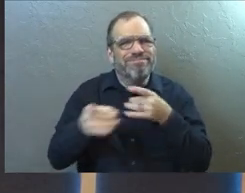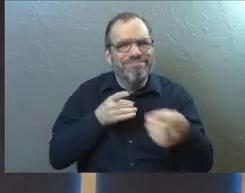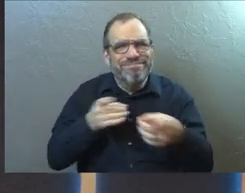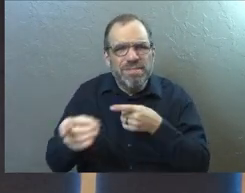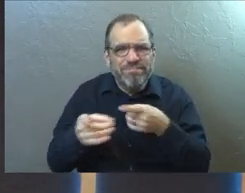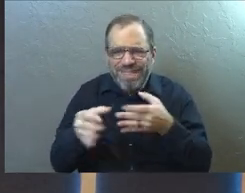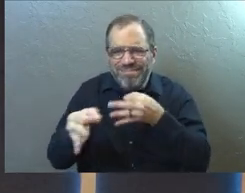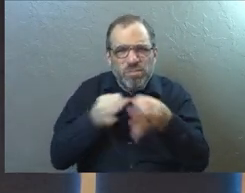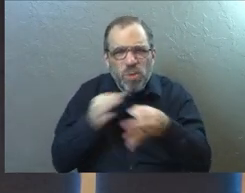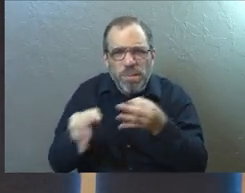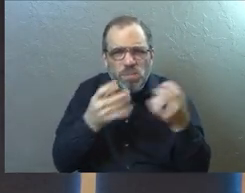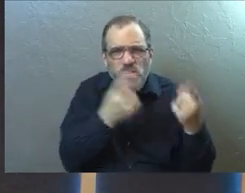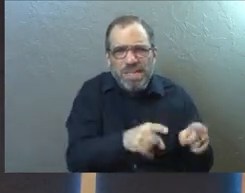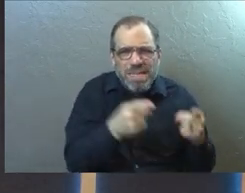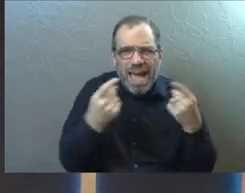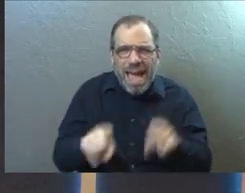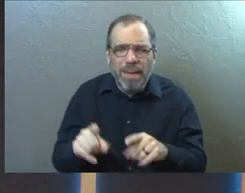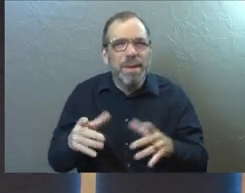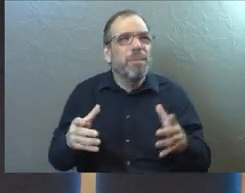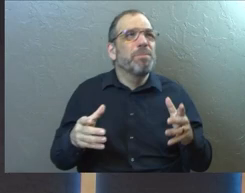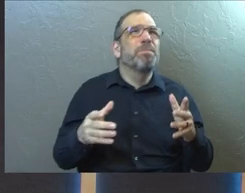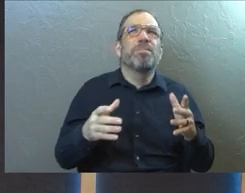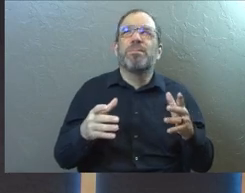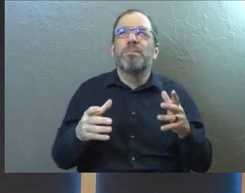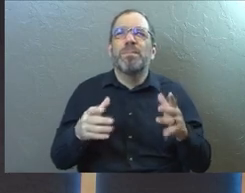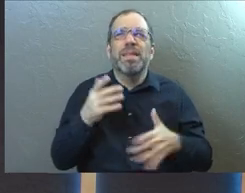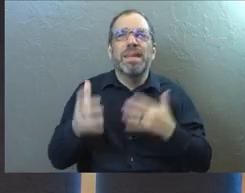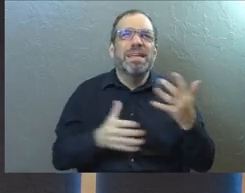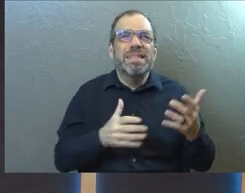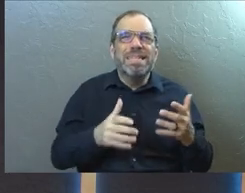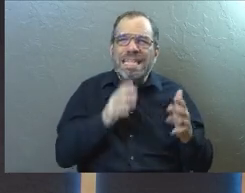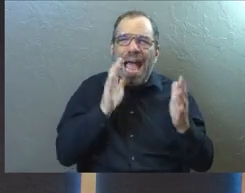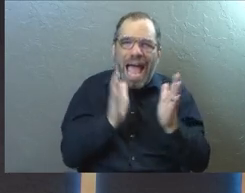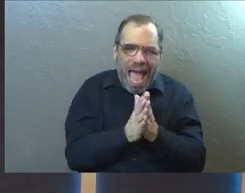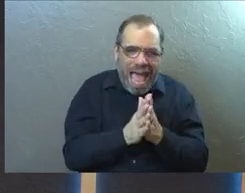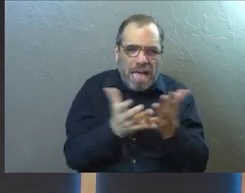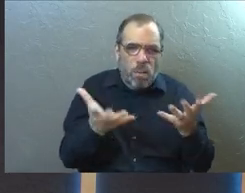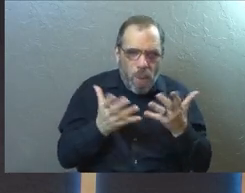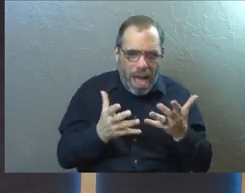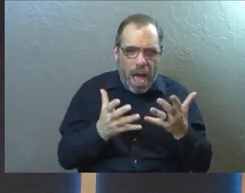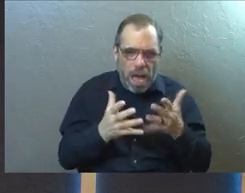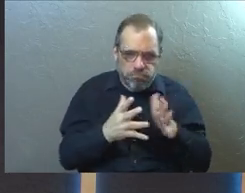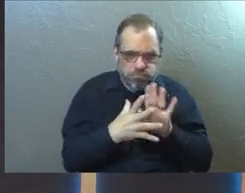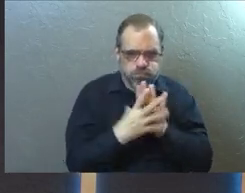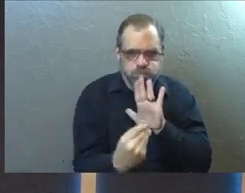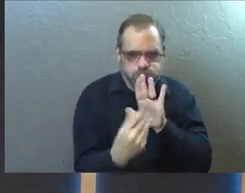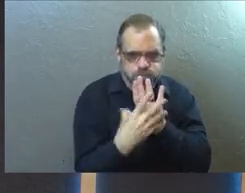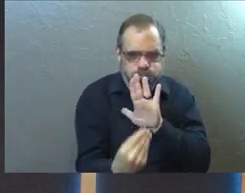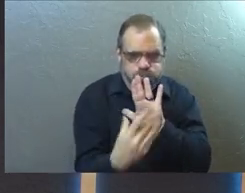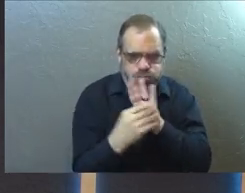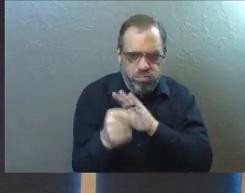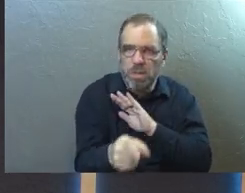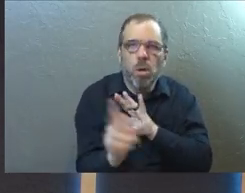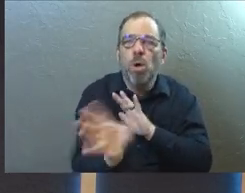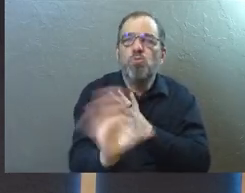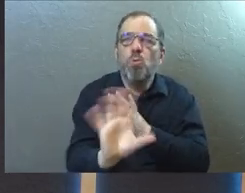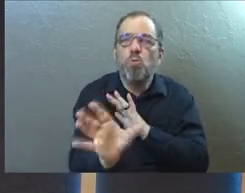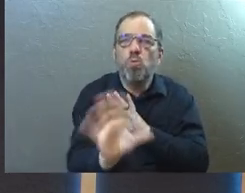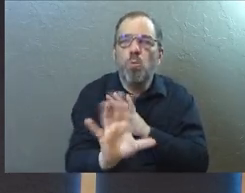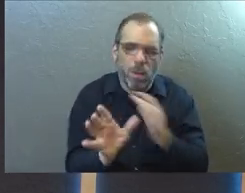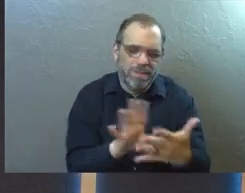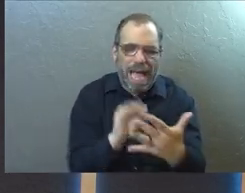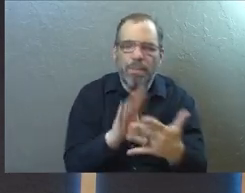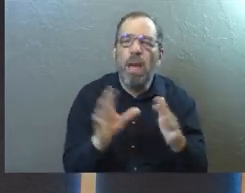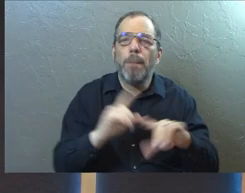describing what's happening and doesn't necessarily ask us to or want us to emulate every piece of it exactly as we're